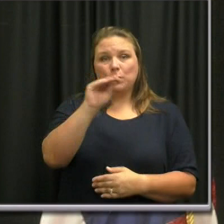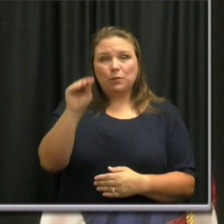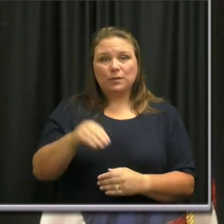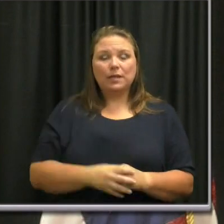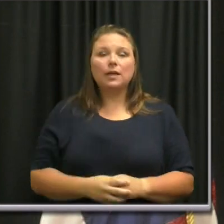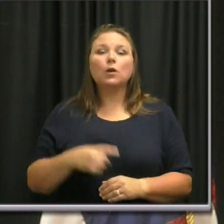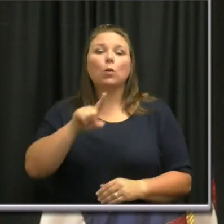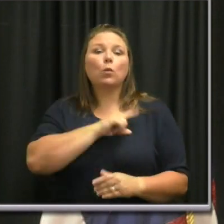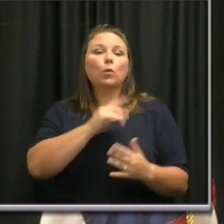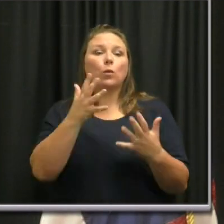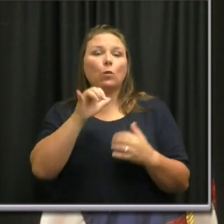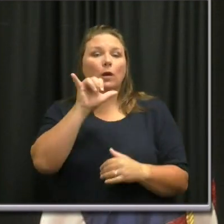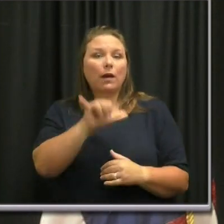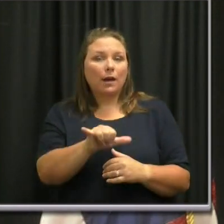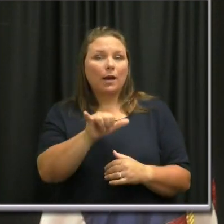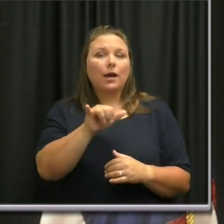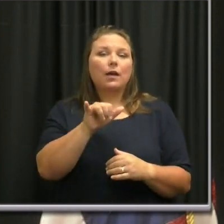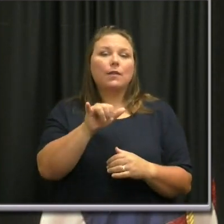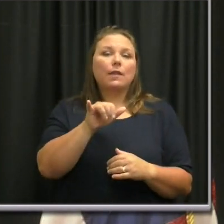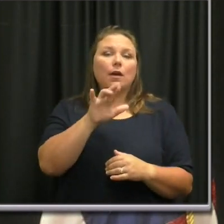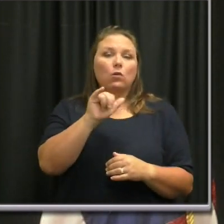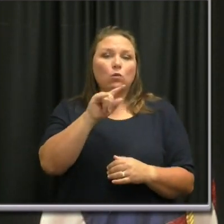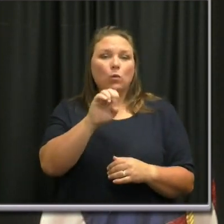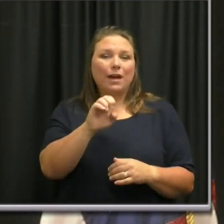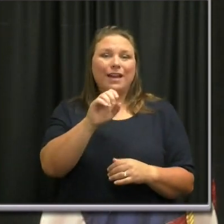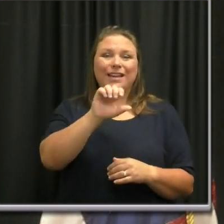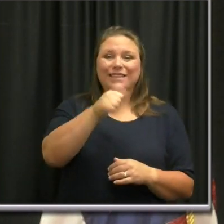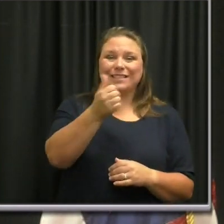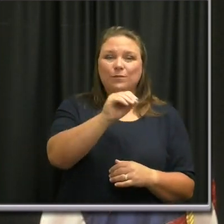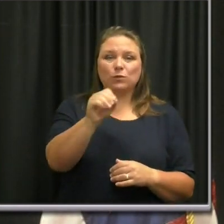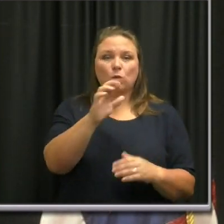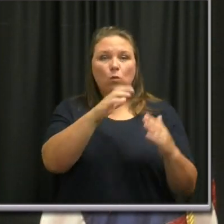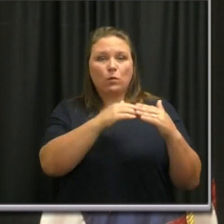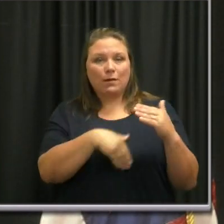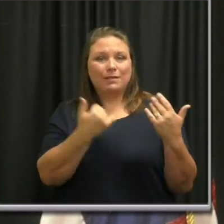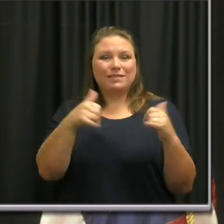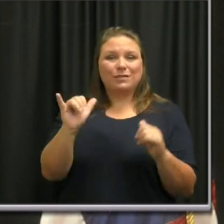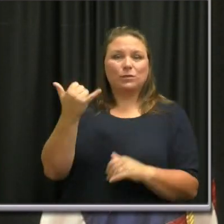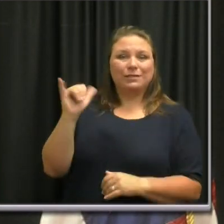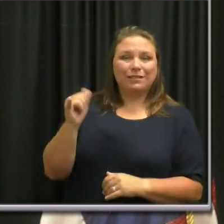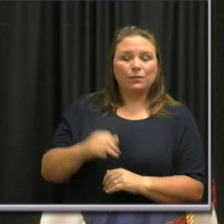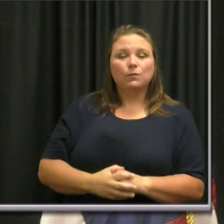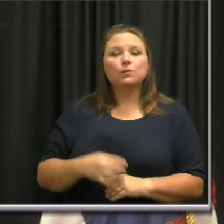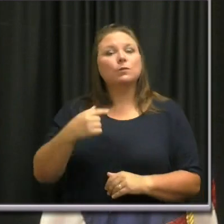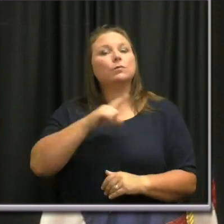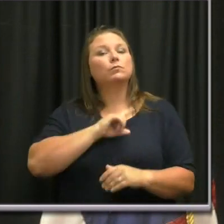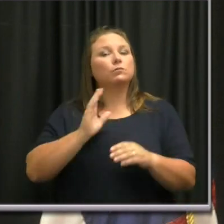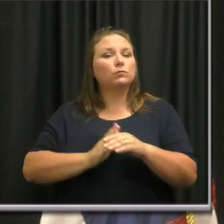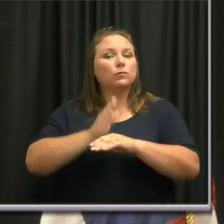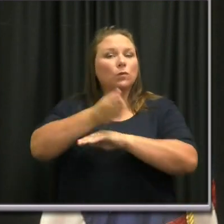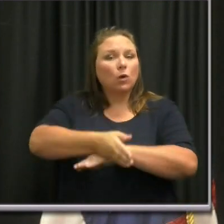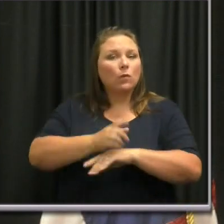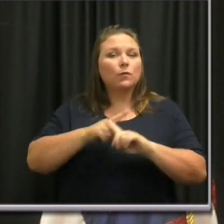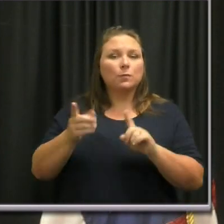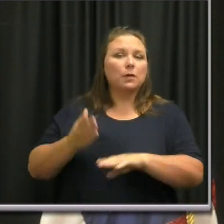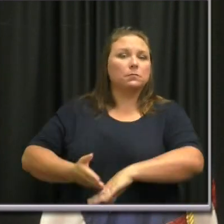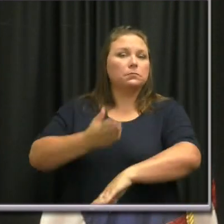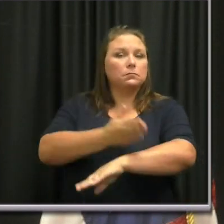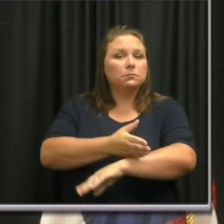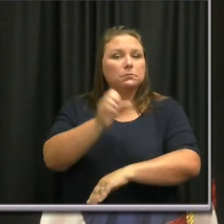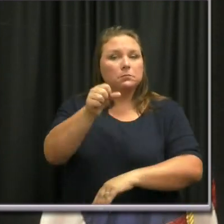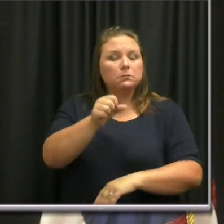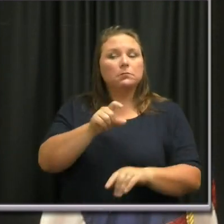Ideally, we want the positivity rate to be 10 percent or less. Our rate is above the threshold, but it is improving.